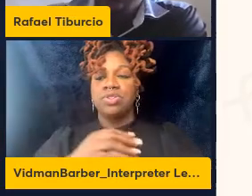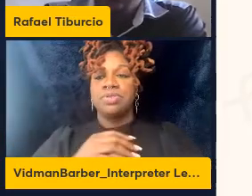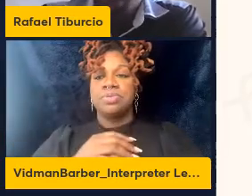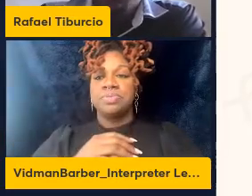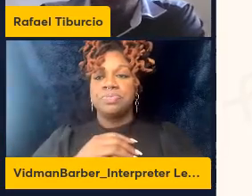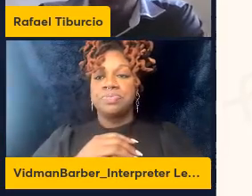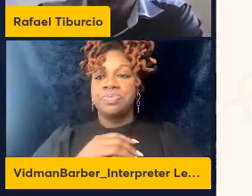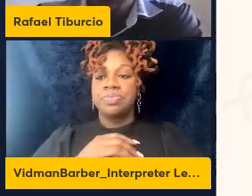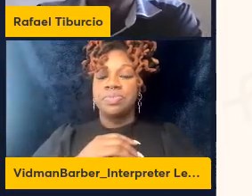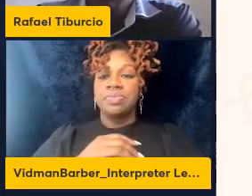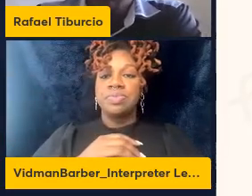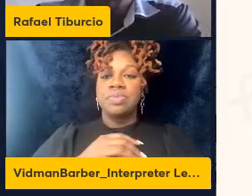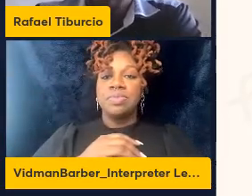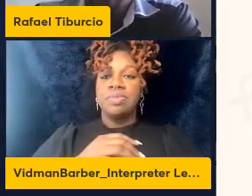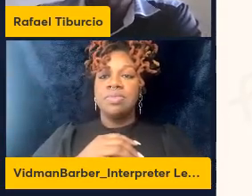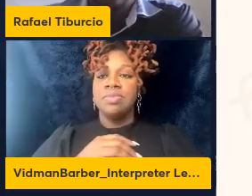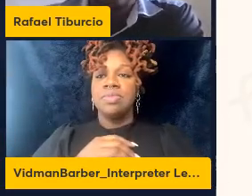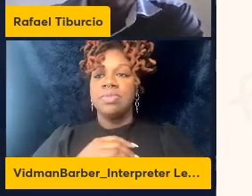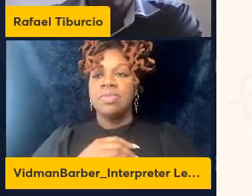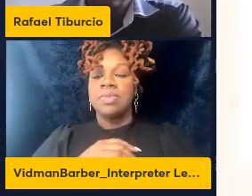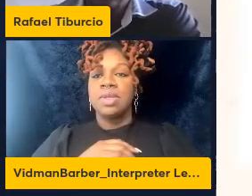CD4 T cells